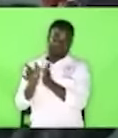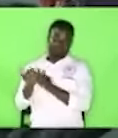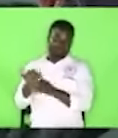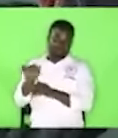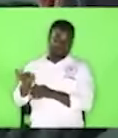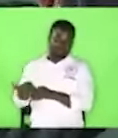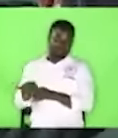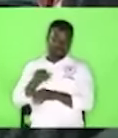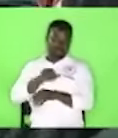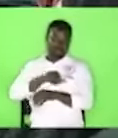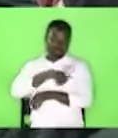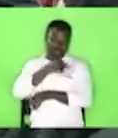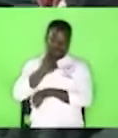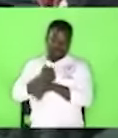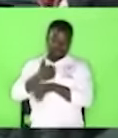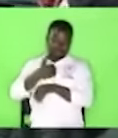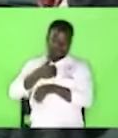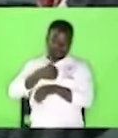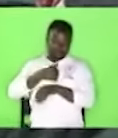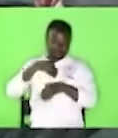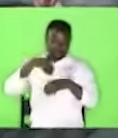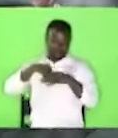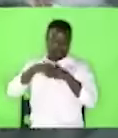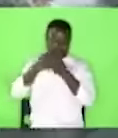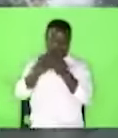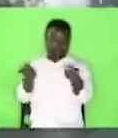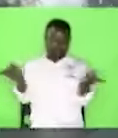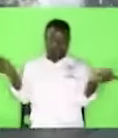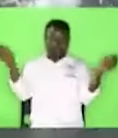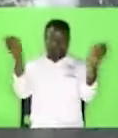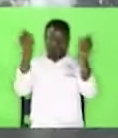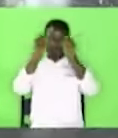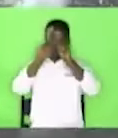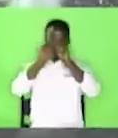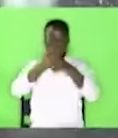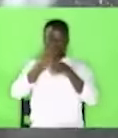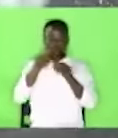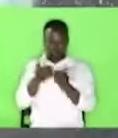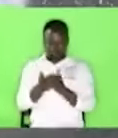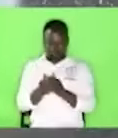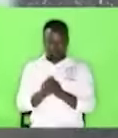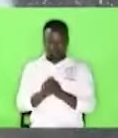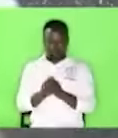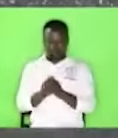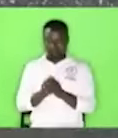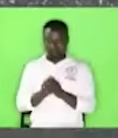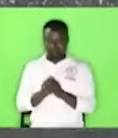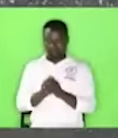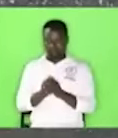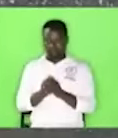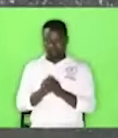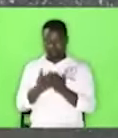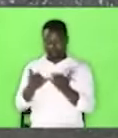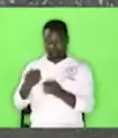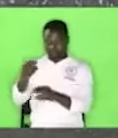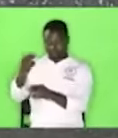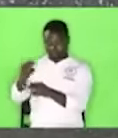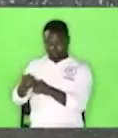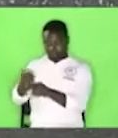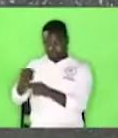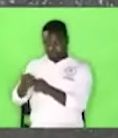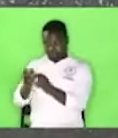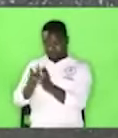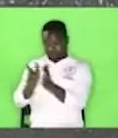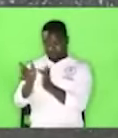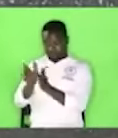in the universe, but the name Jesus is also the most powerful name on earth.